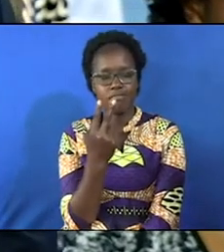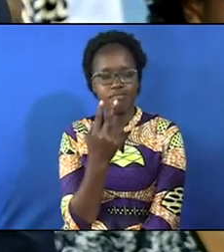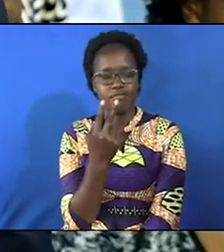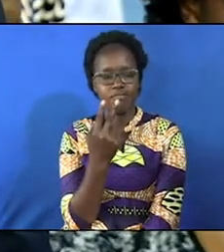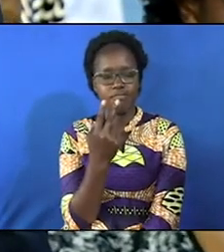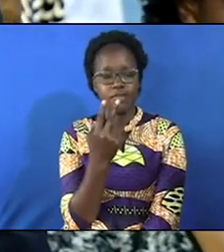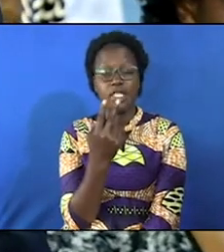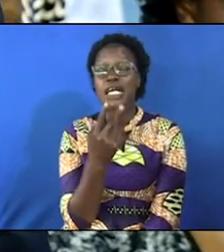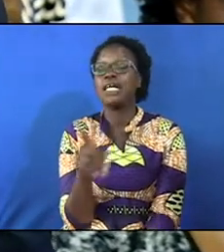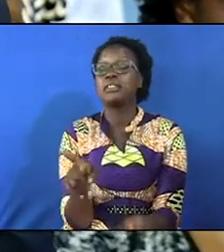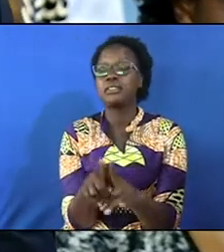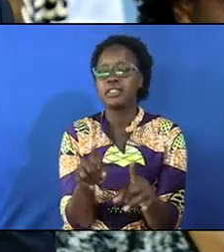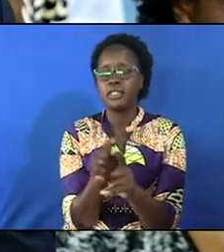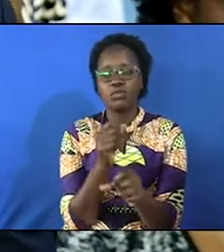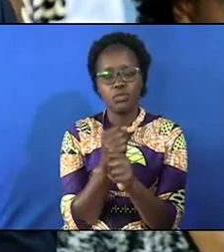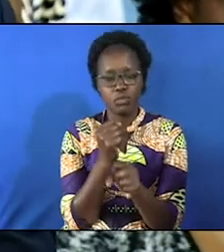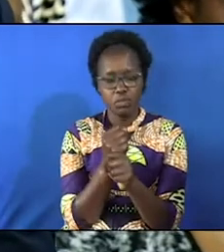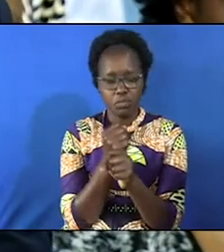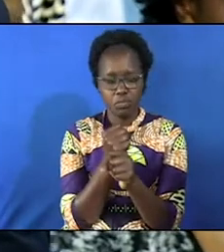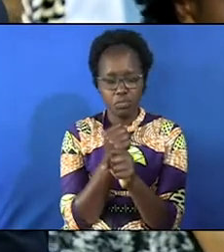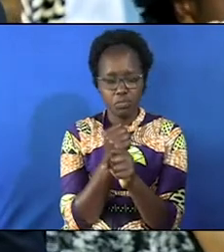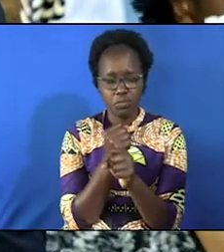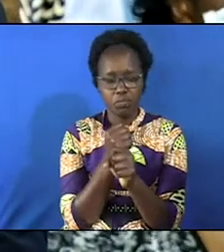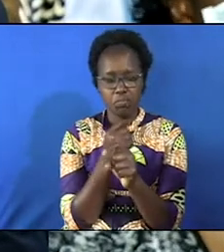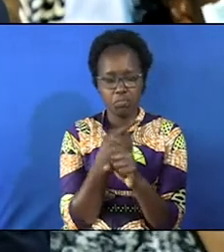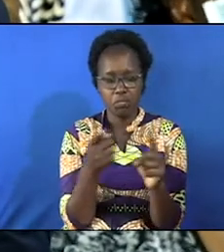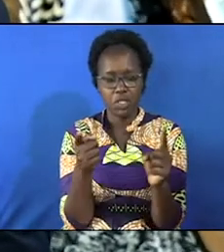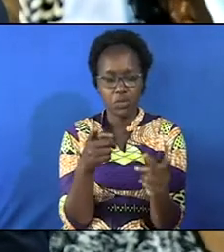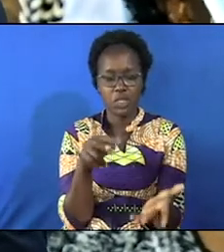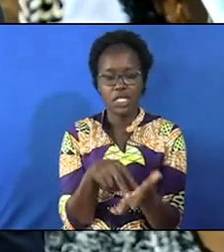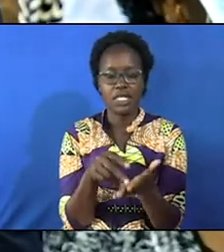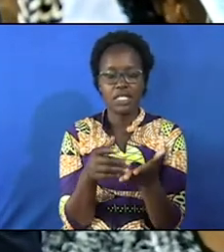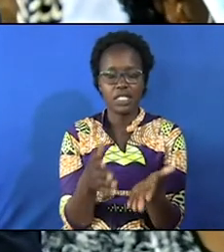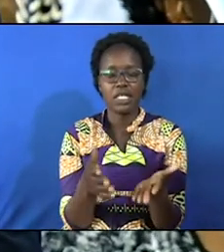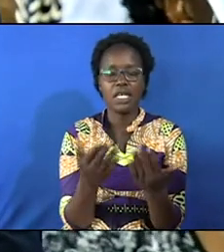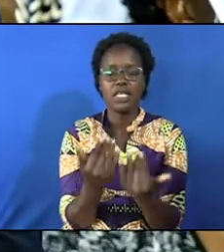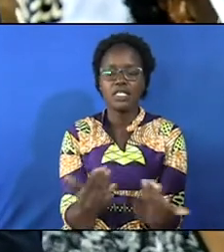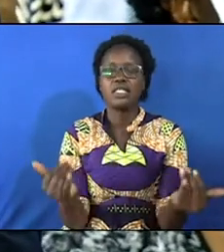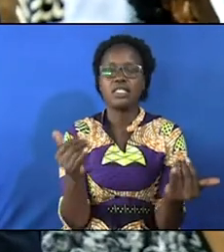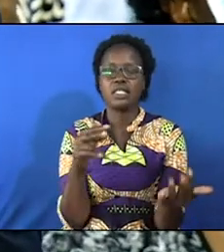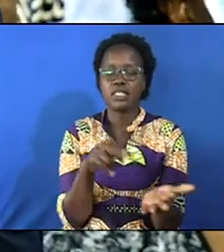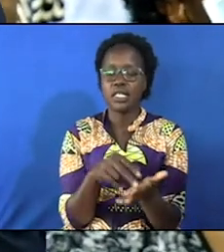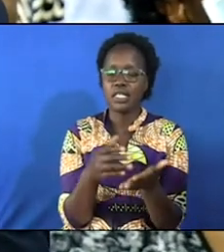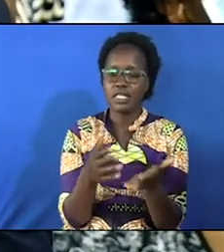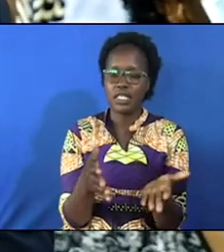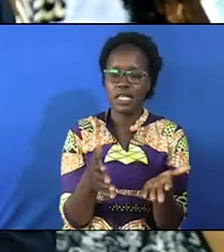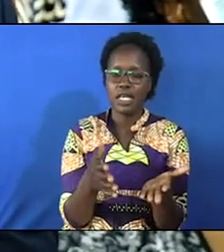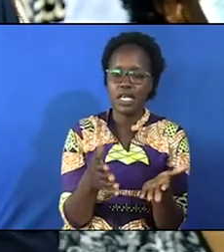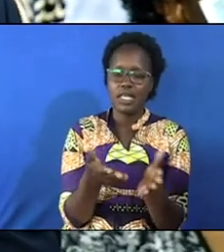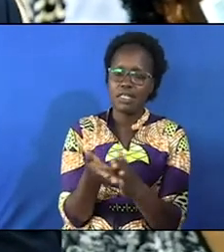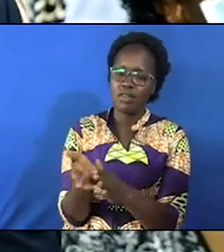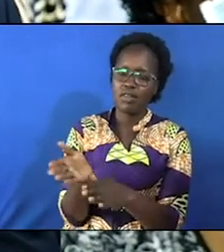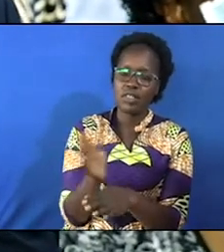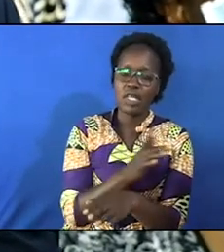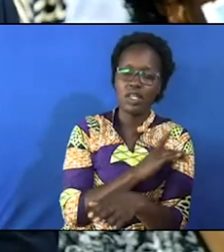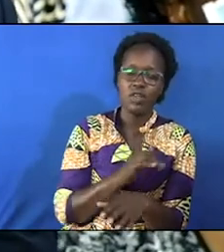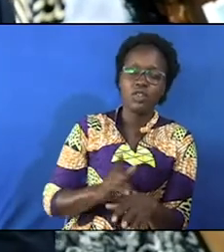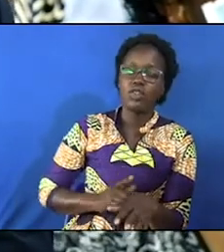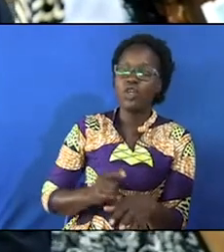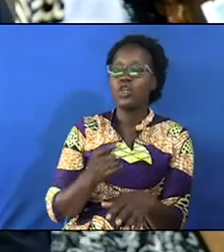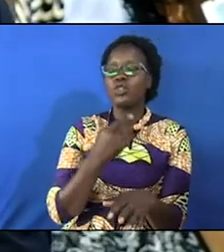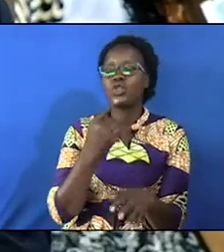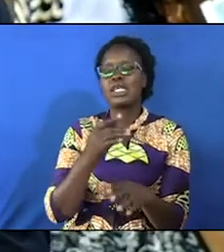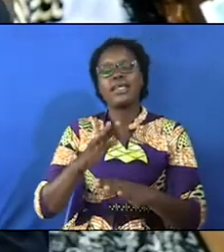and we do the same but we are standing here your children are standing here that have returned lord to say